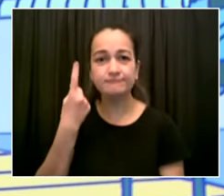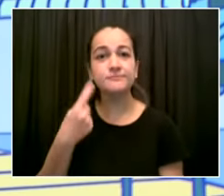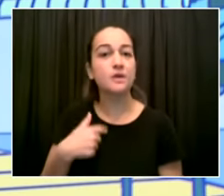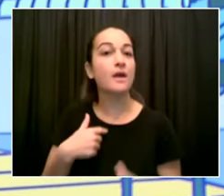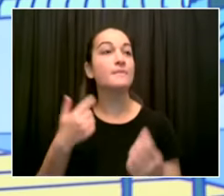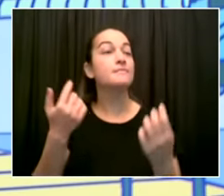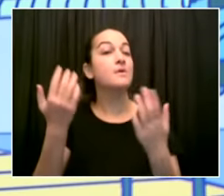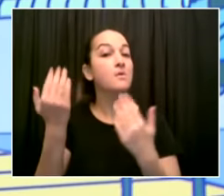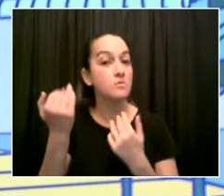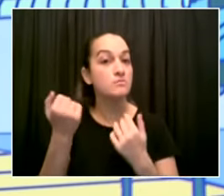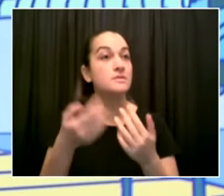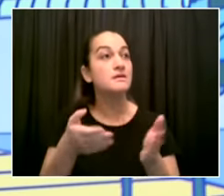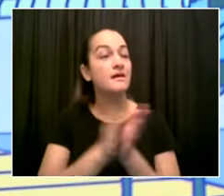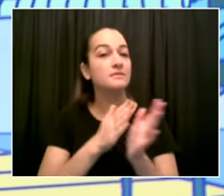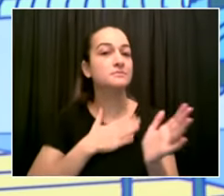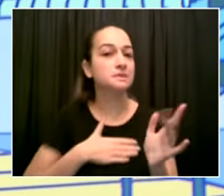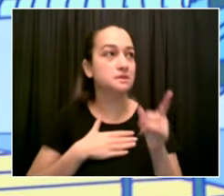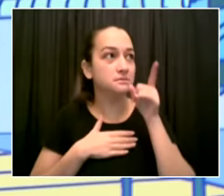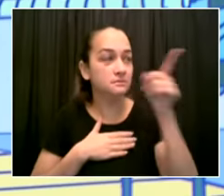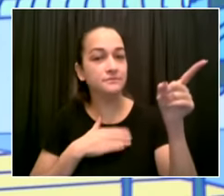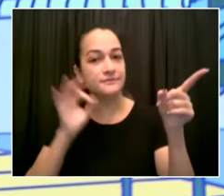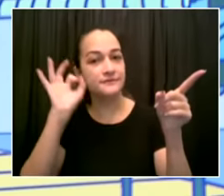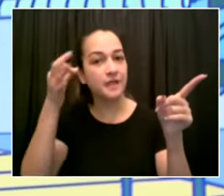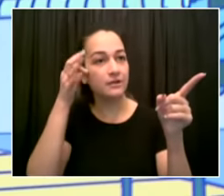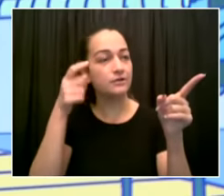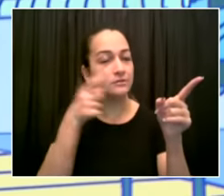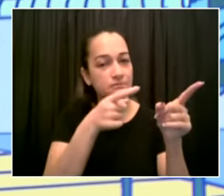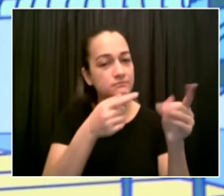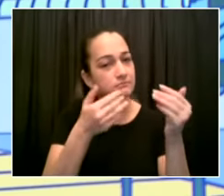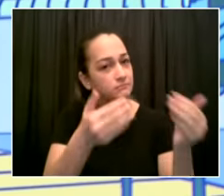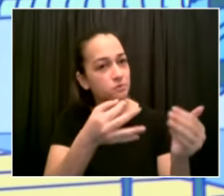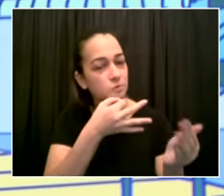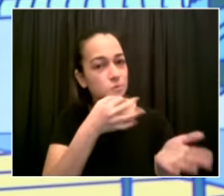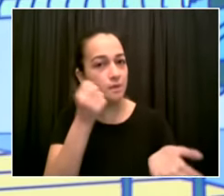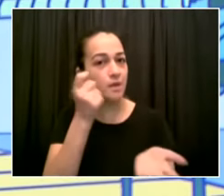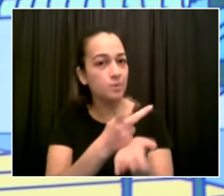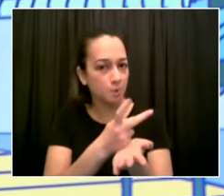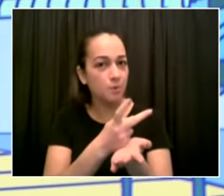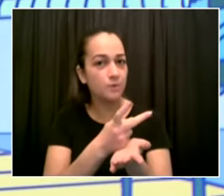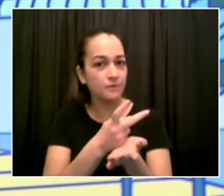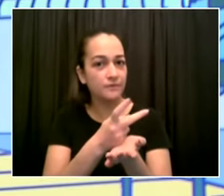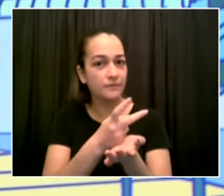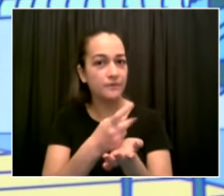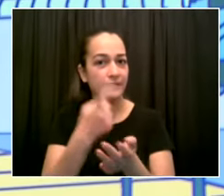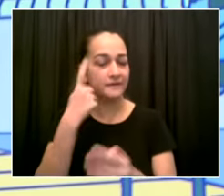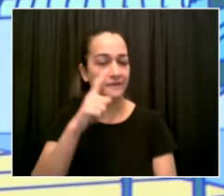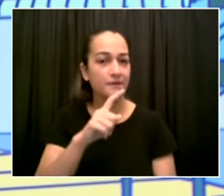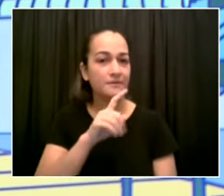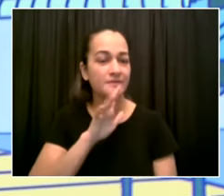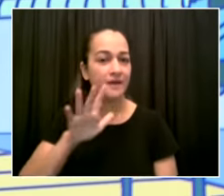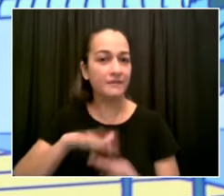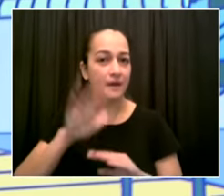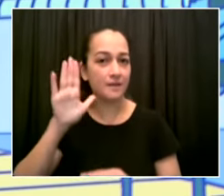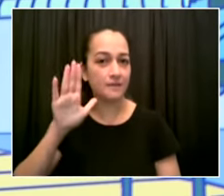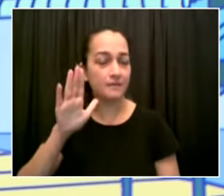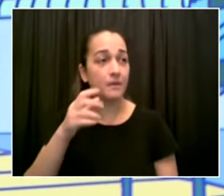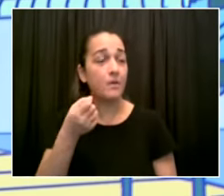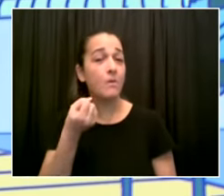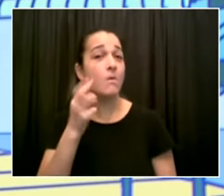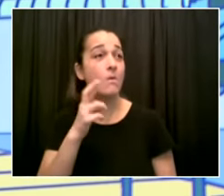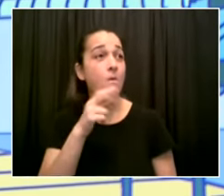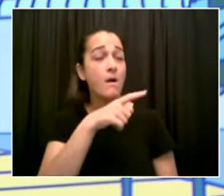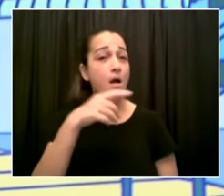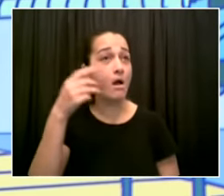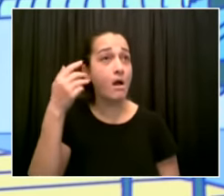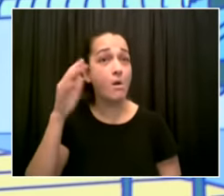a timeline announce a timeline set a goal show the path because that's what's going to animate